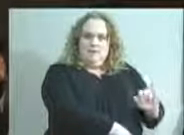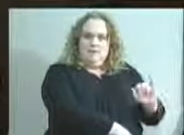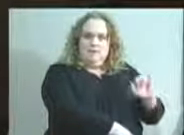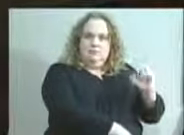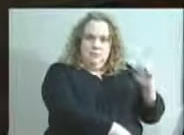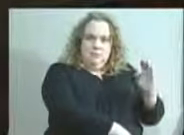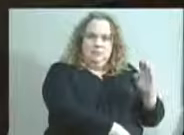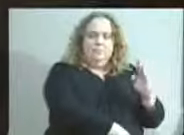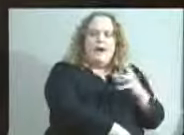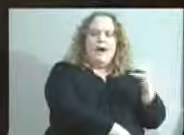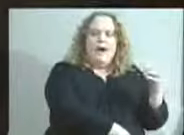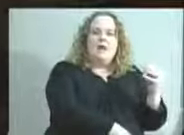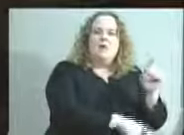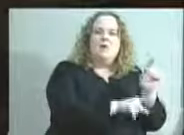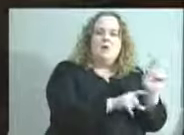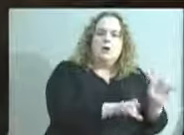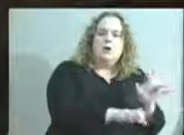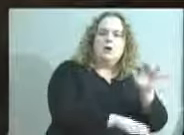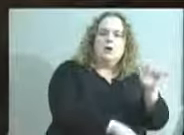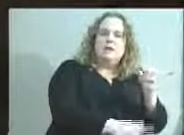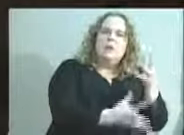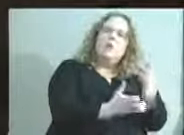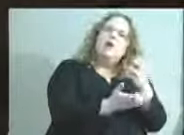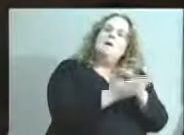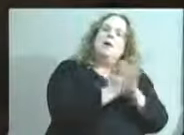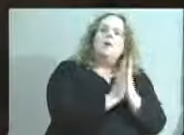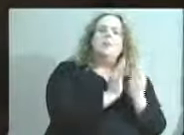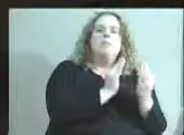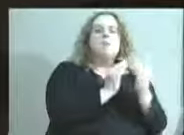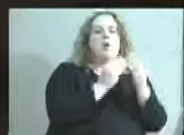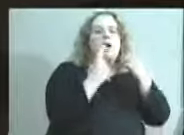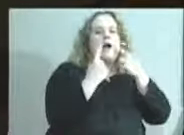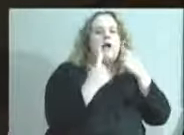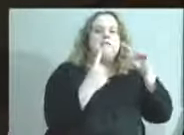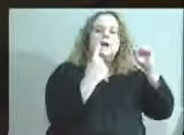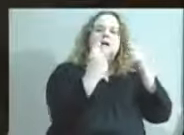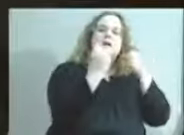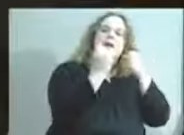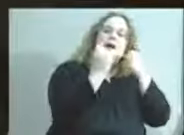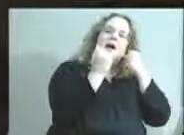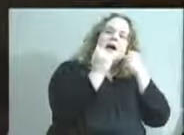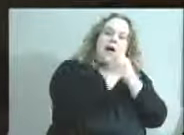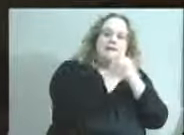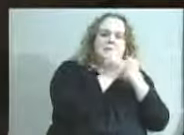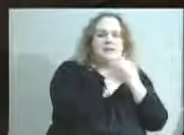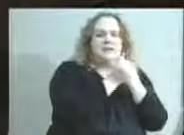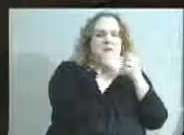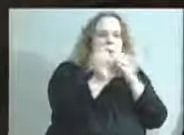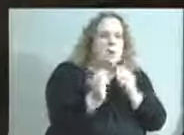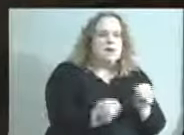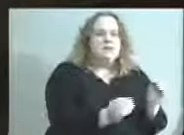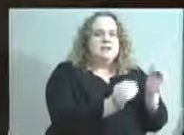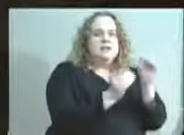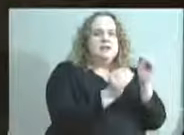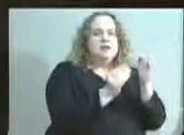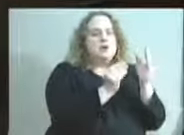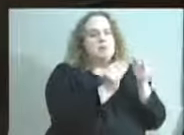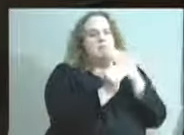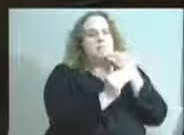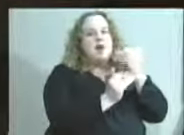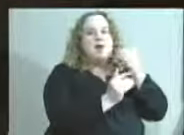doing so with the idea of becoming a more effective advocacy organization for the school system, more effective fundraising